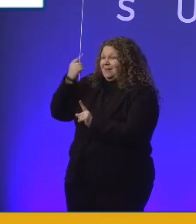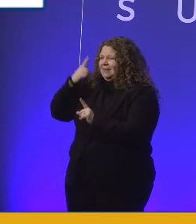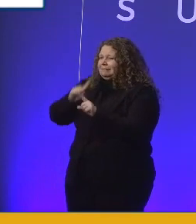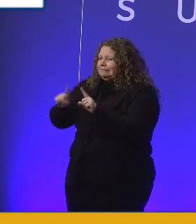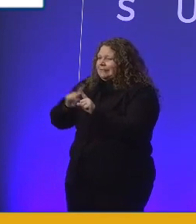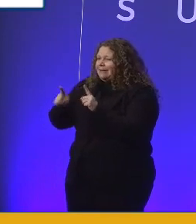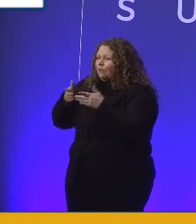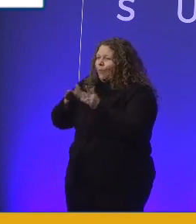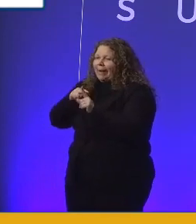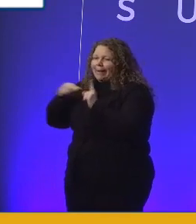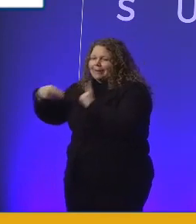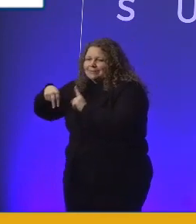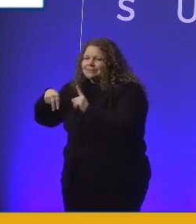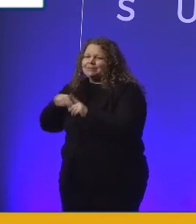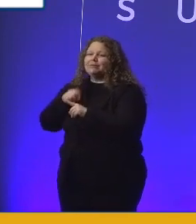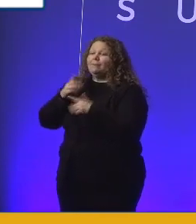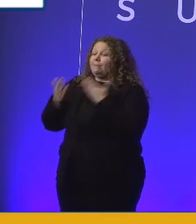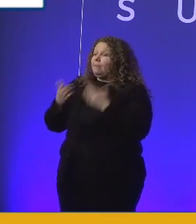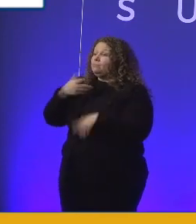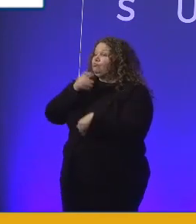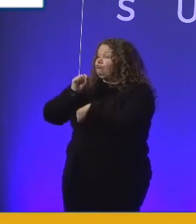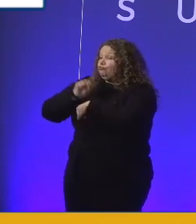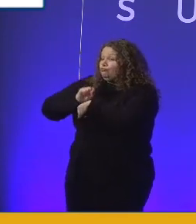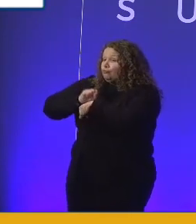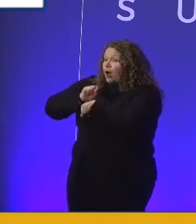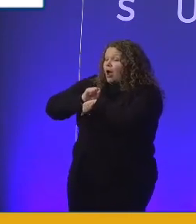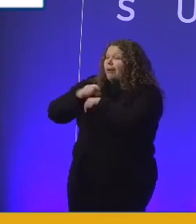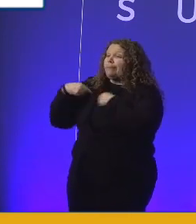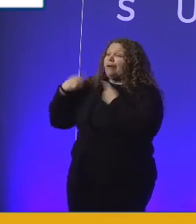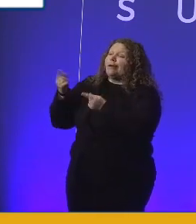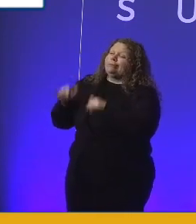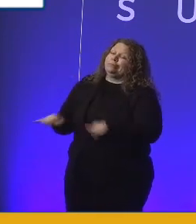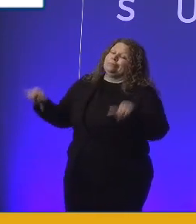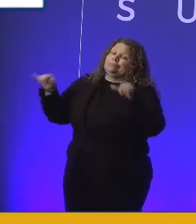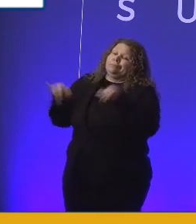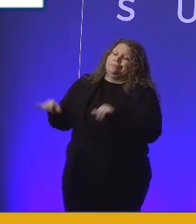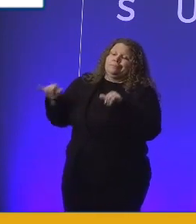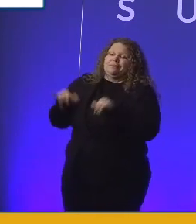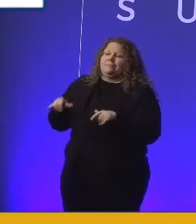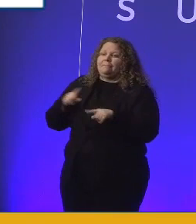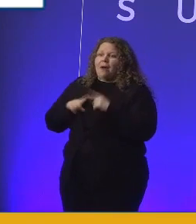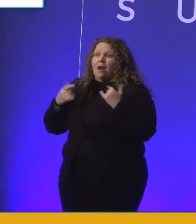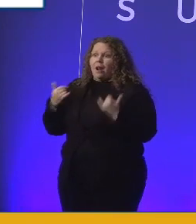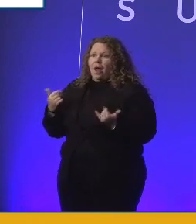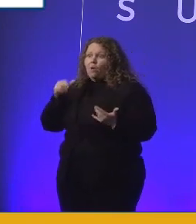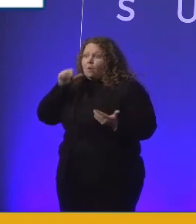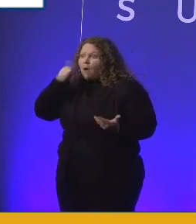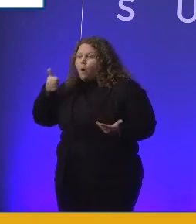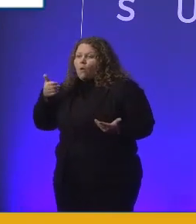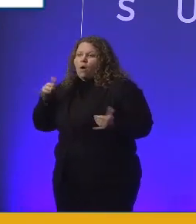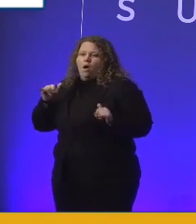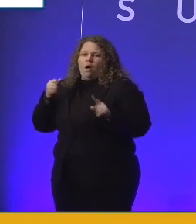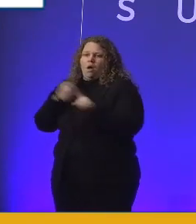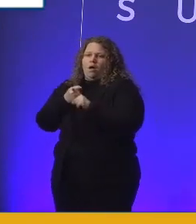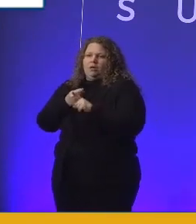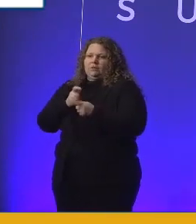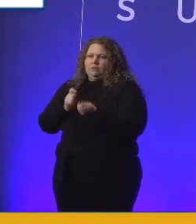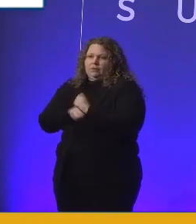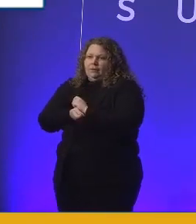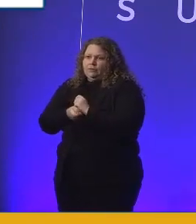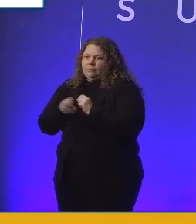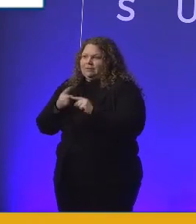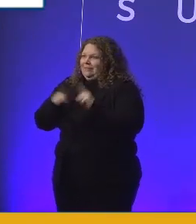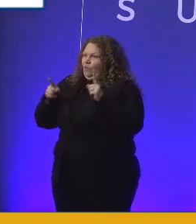change the way that they do their job today, but it may well be that it changes their job tomorrow with a customer. They can help in a different way.